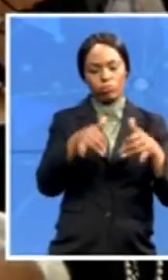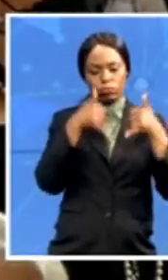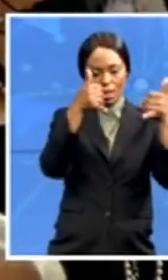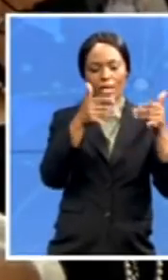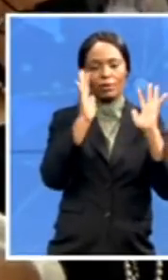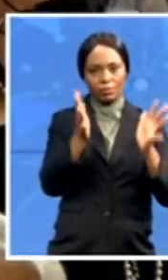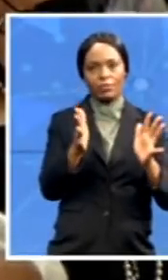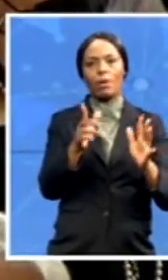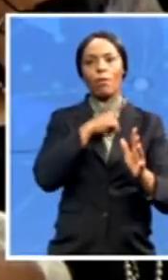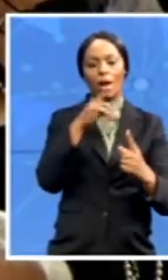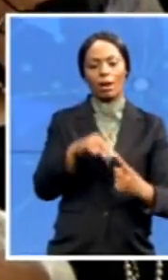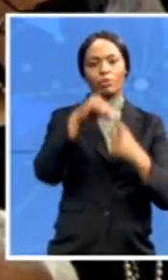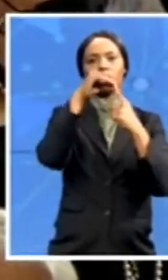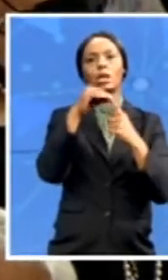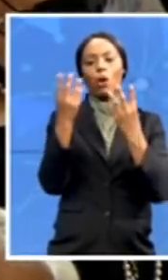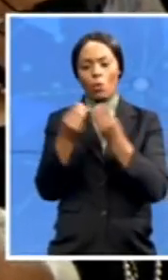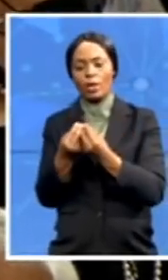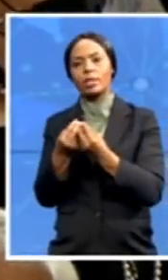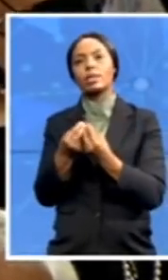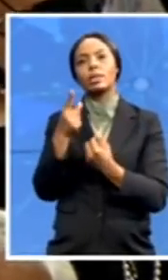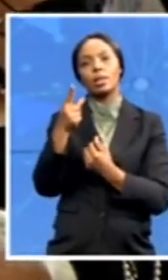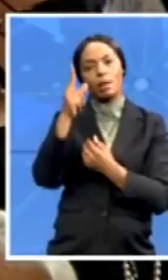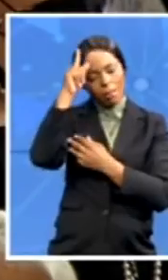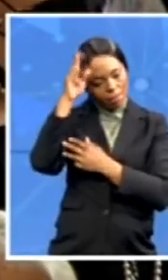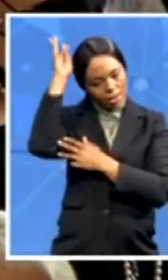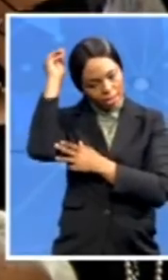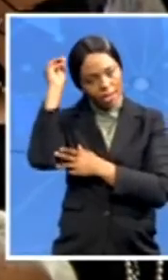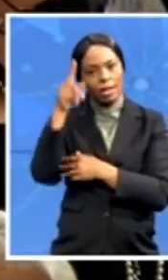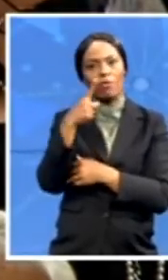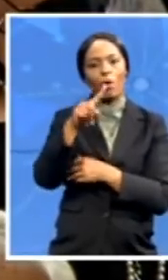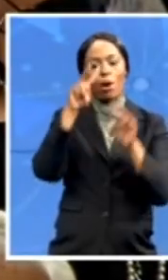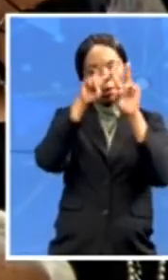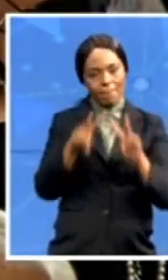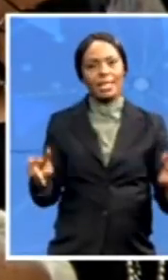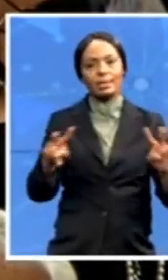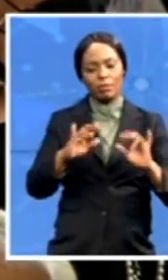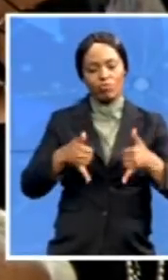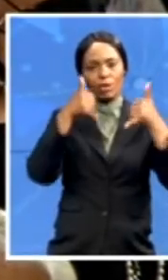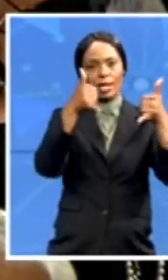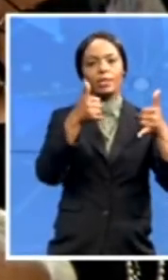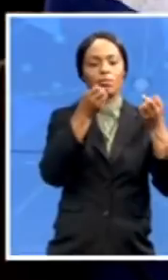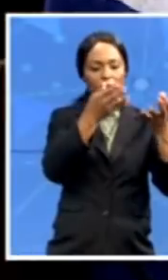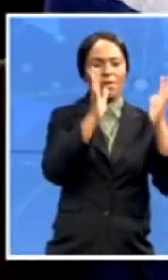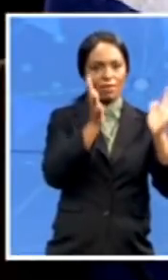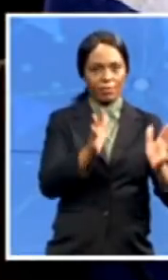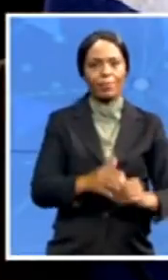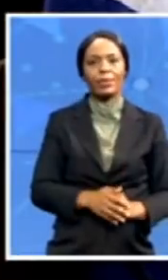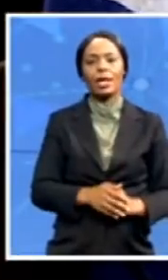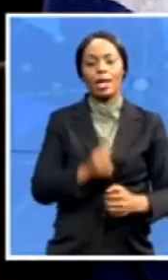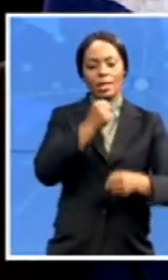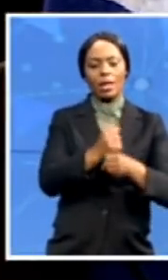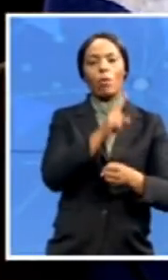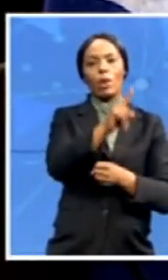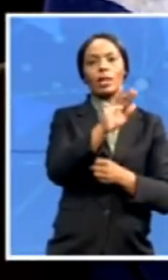Nelson Mandela, of the Nobel Peace Prize. In January 1999, Mr. de Klerk published his autobiography,